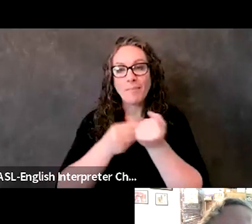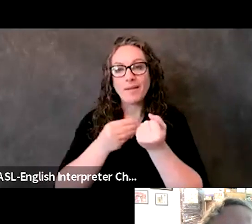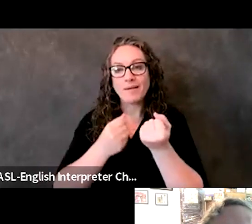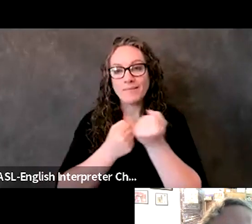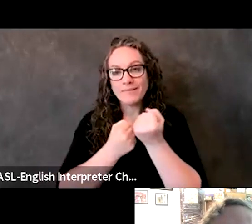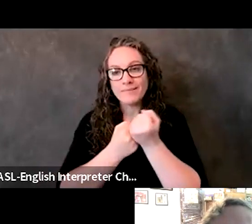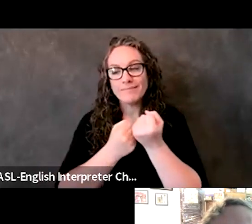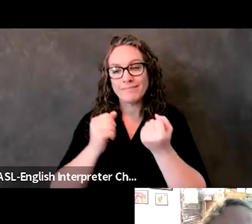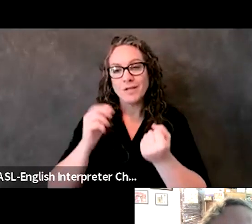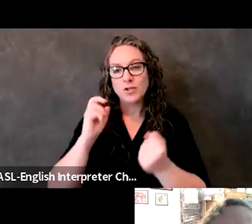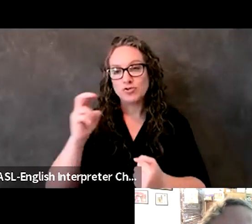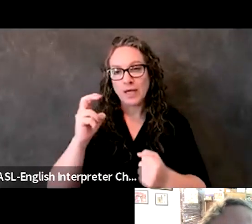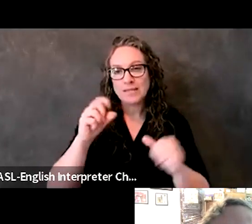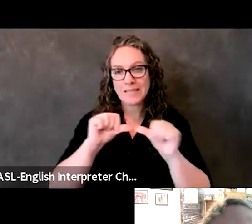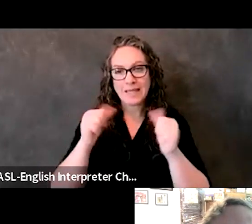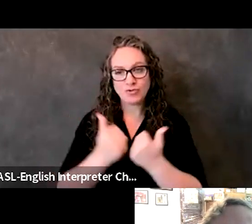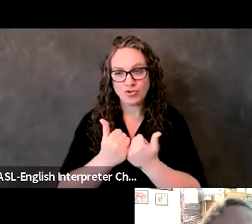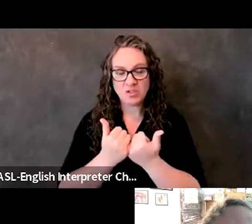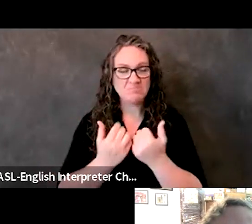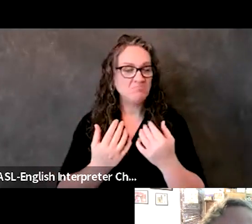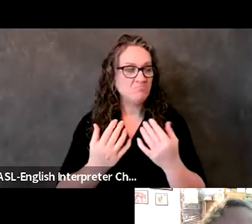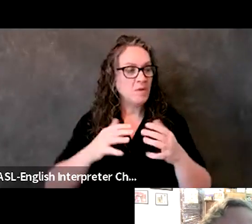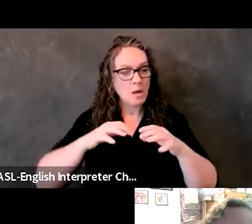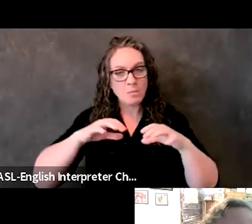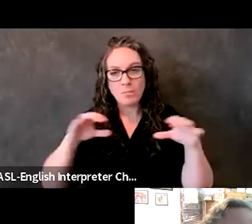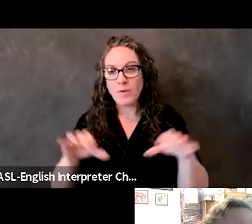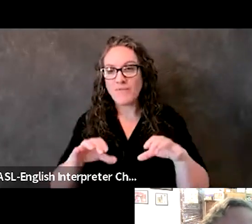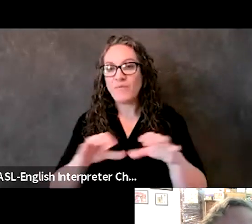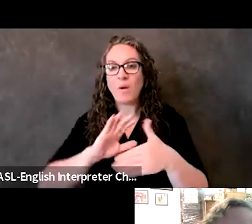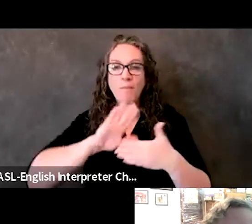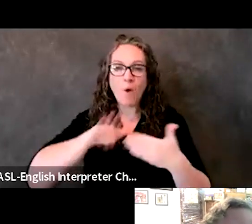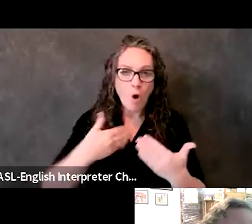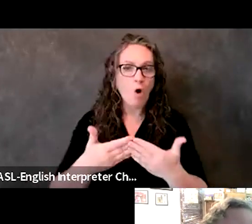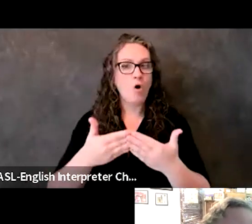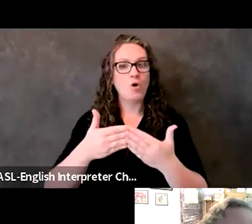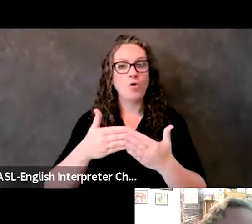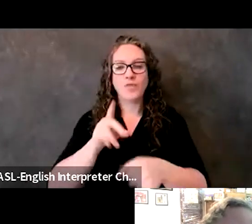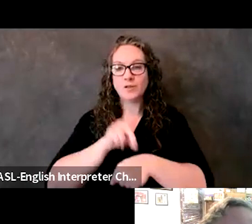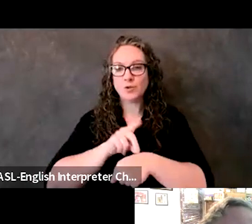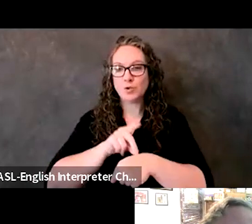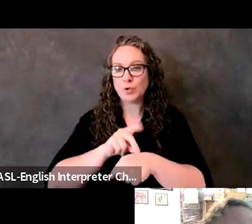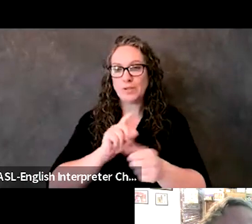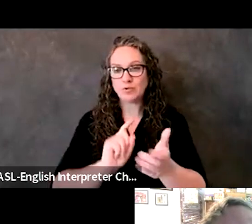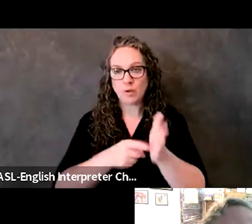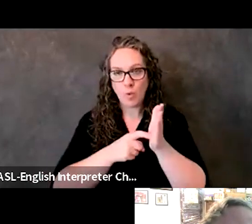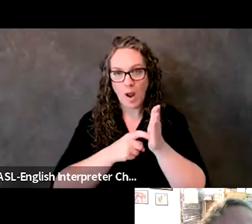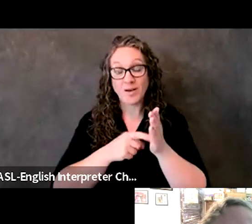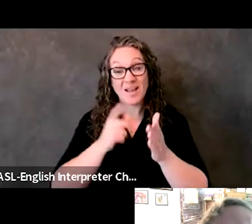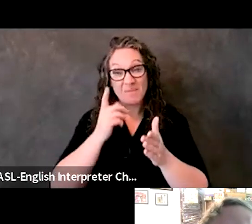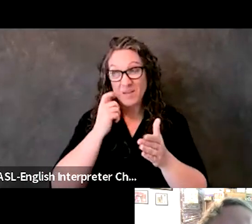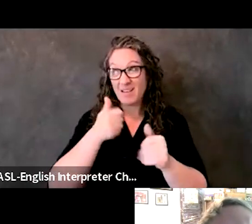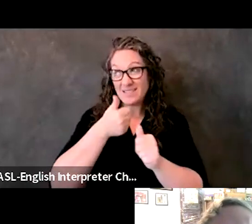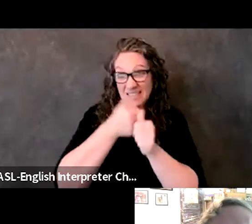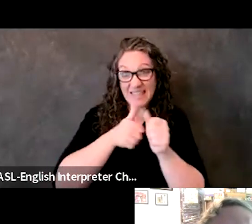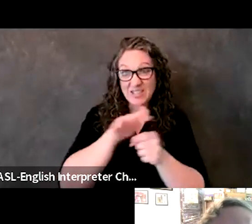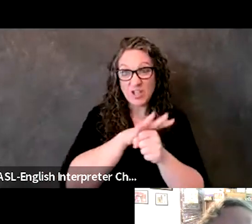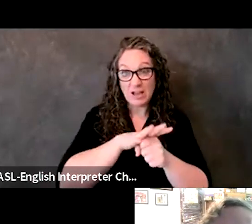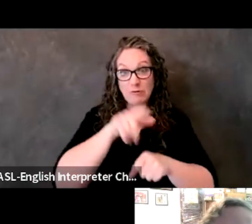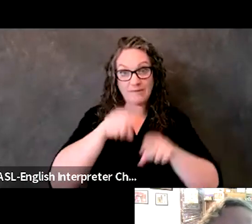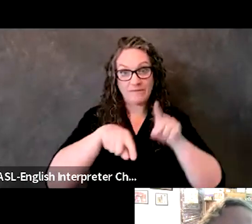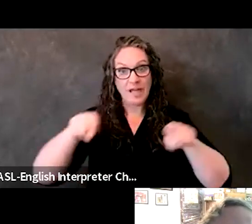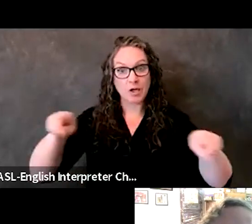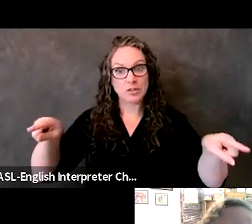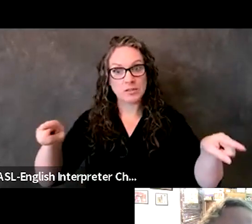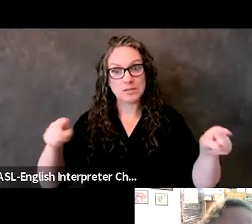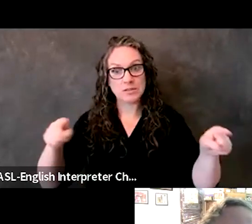uh, to perform all the duties required in the evacuation sphere, because it varies a lot, uh, from, uh, place